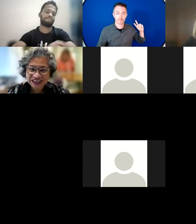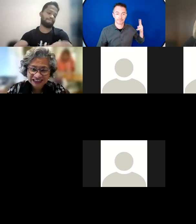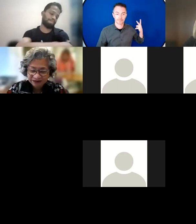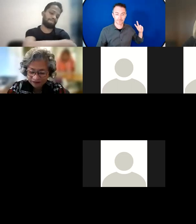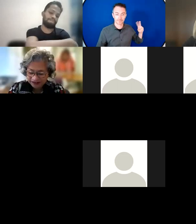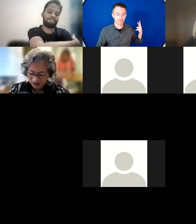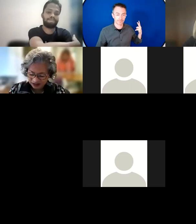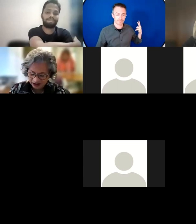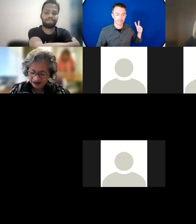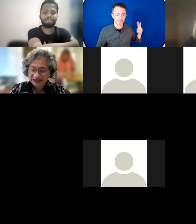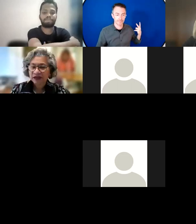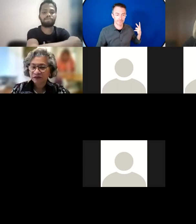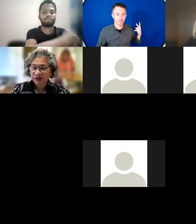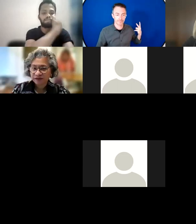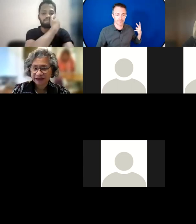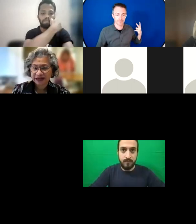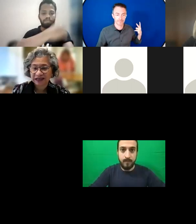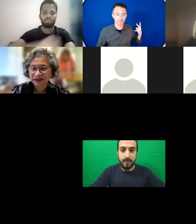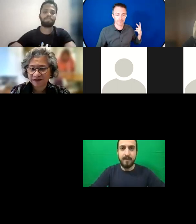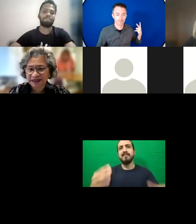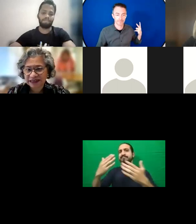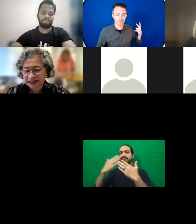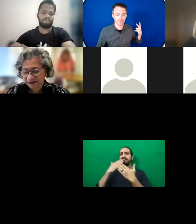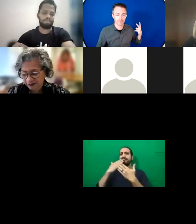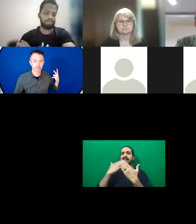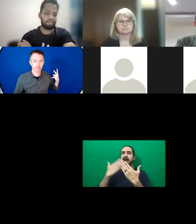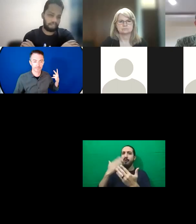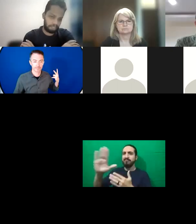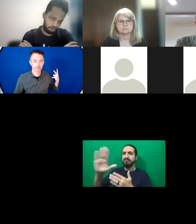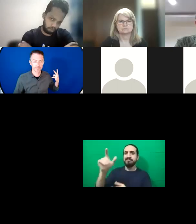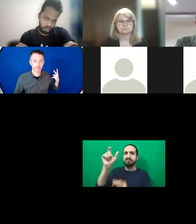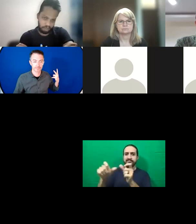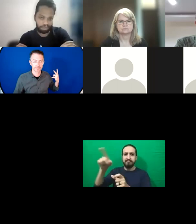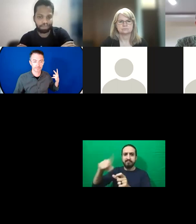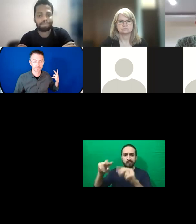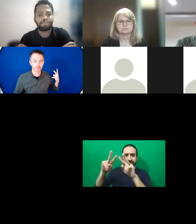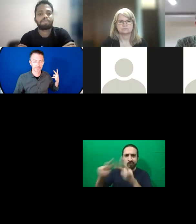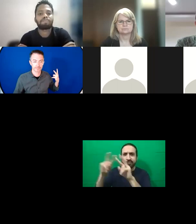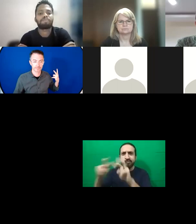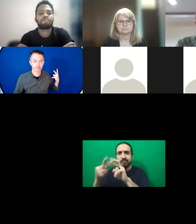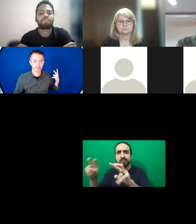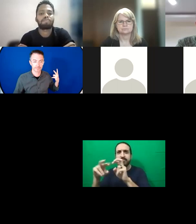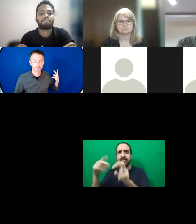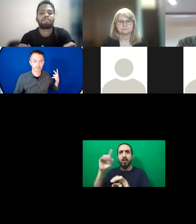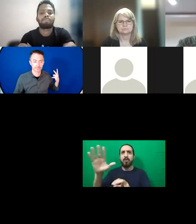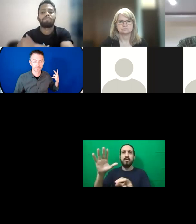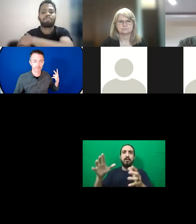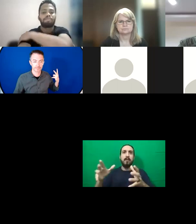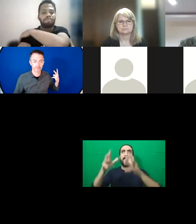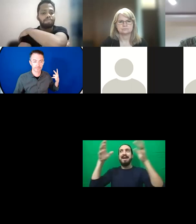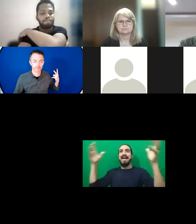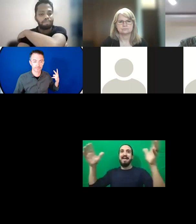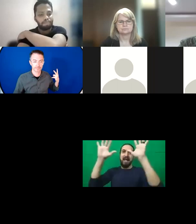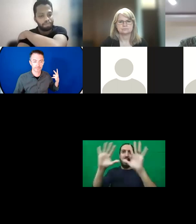challenges that are faced with the current big climate financing funds and as an Africa development bank trying to adapt